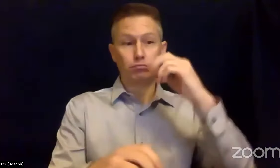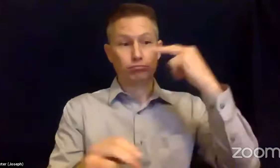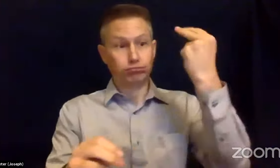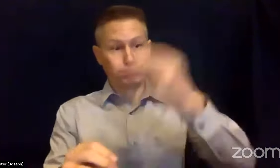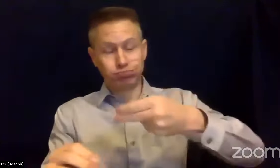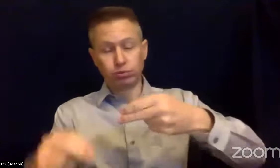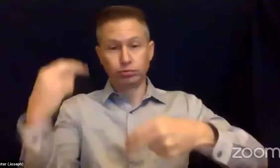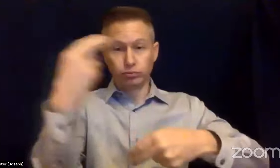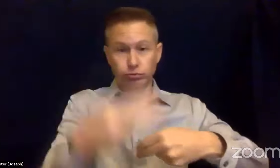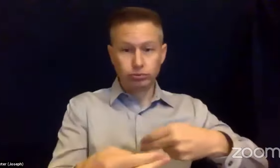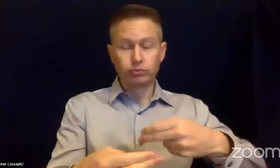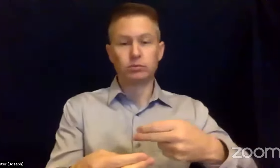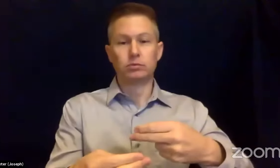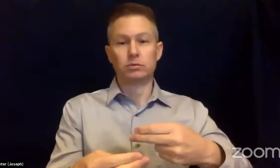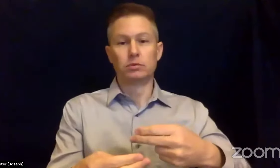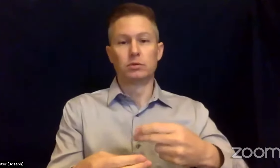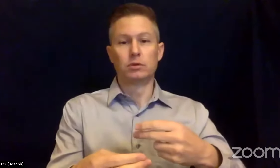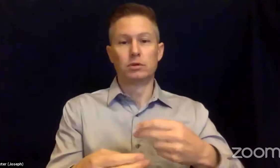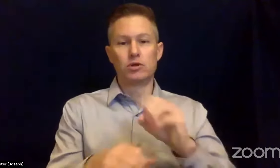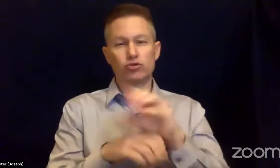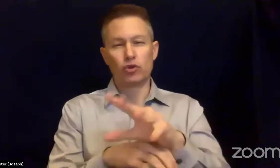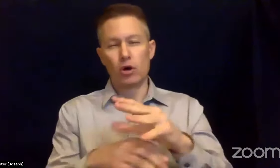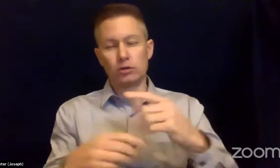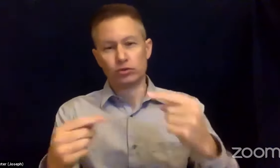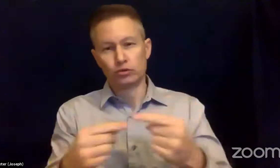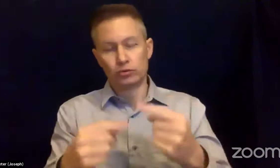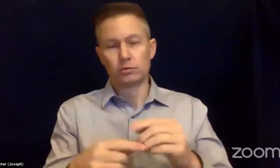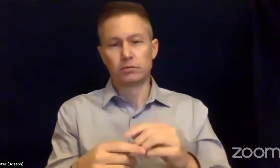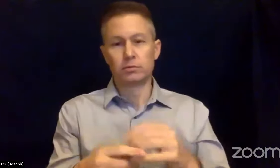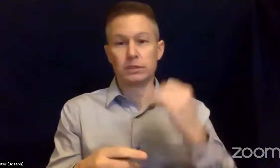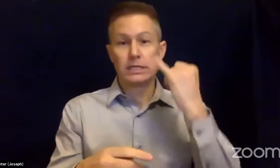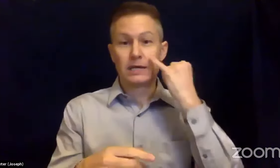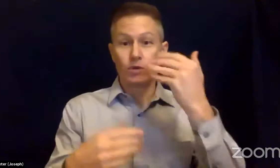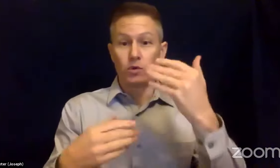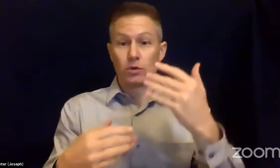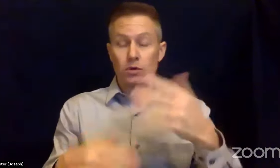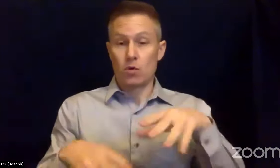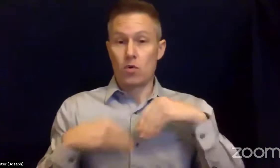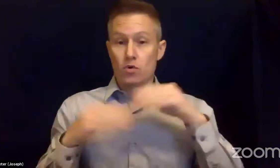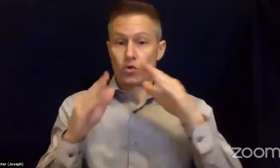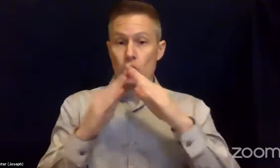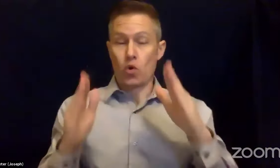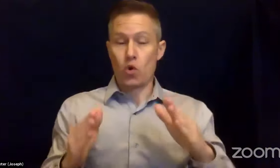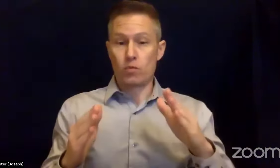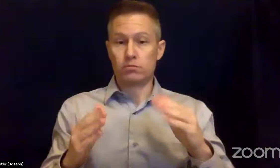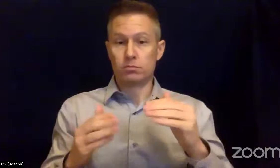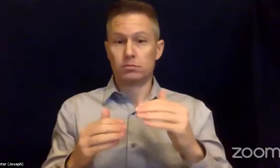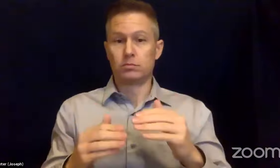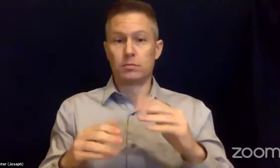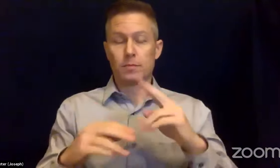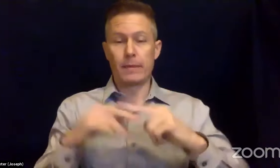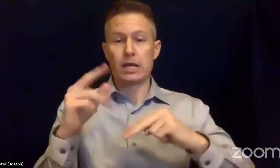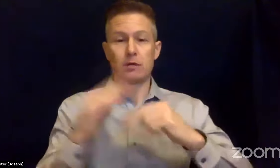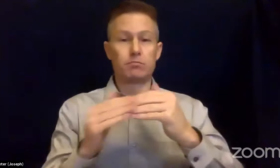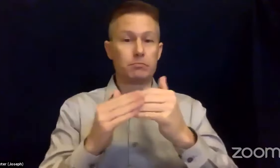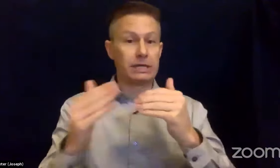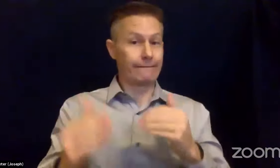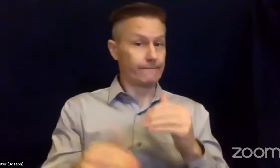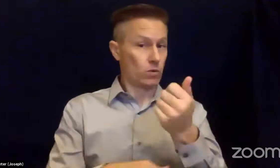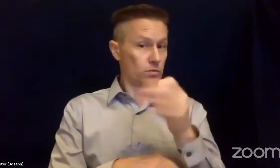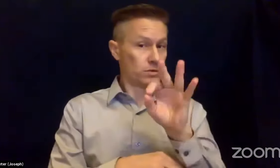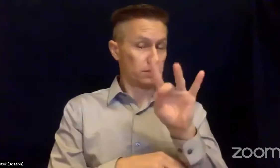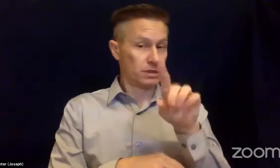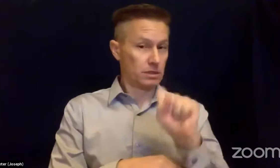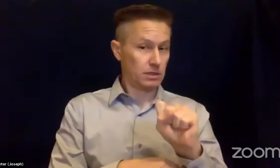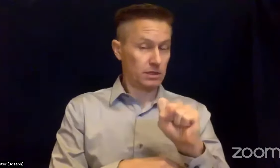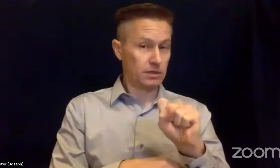And if you own a pre-1980 wood-framed home in an earthquake hazard area, check into the earthquake